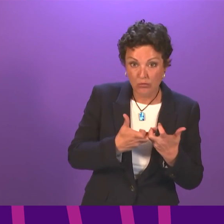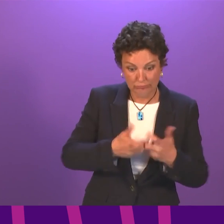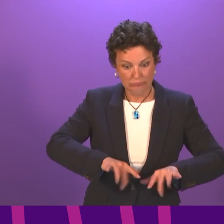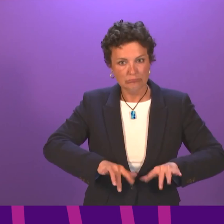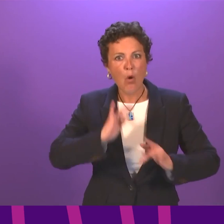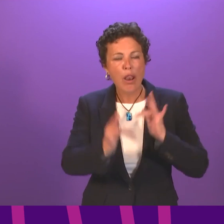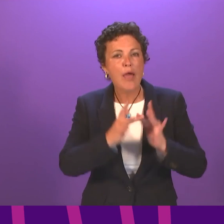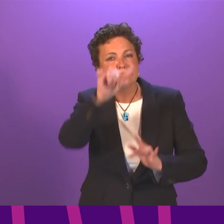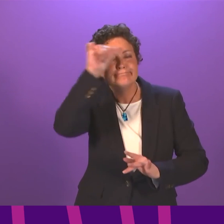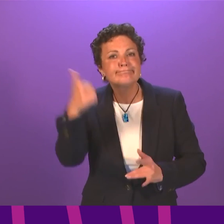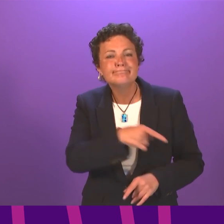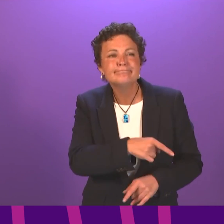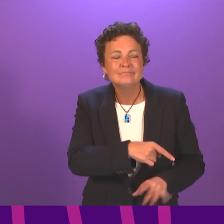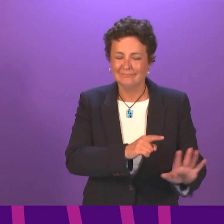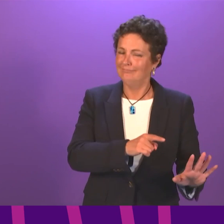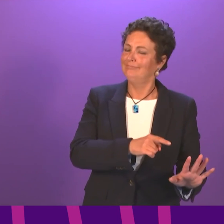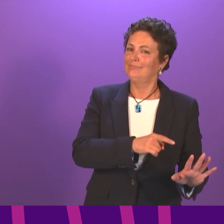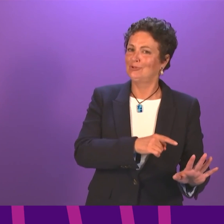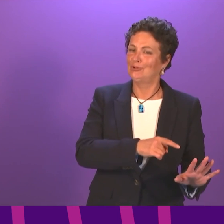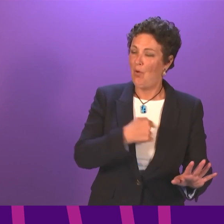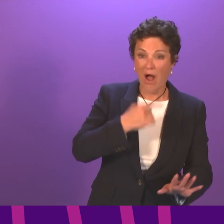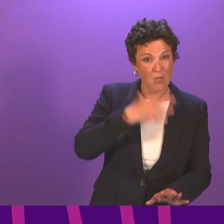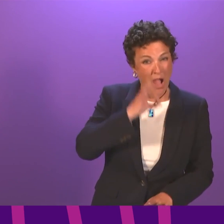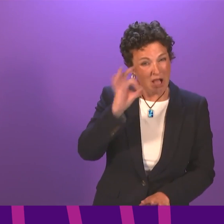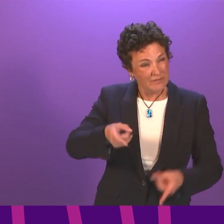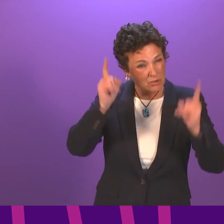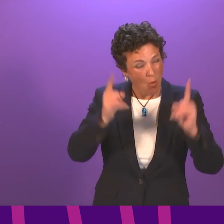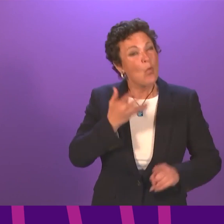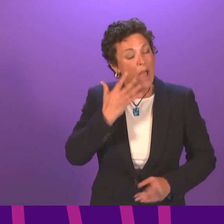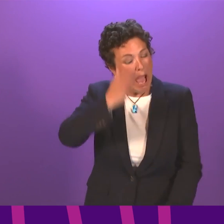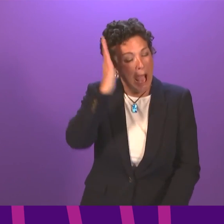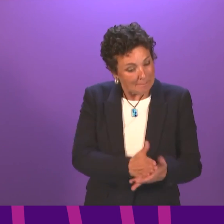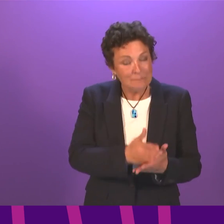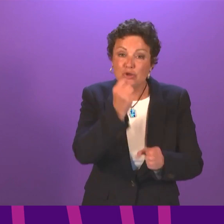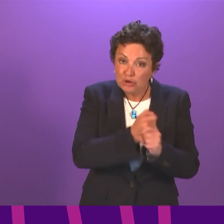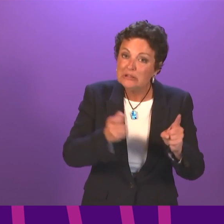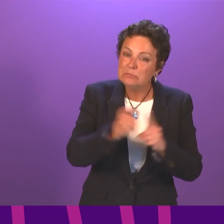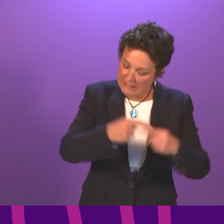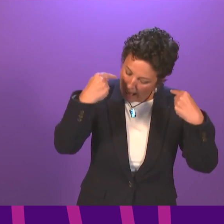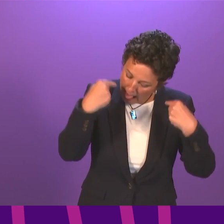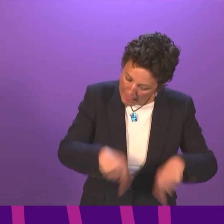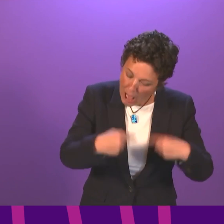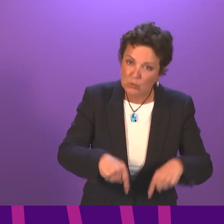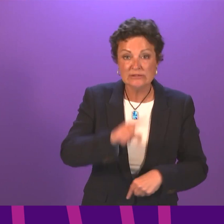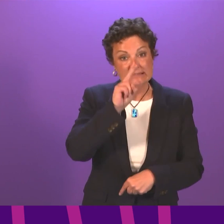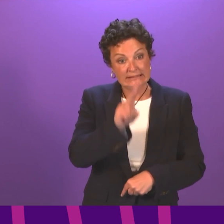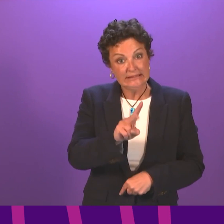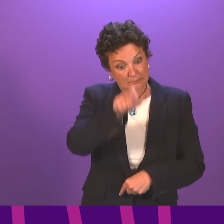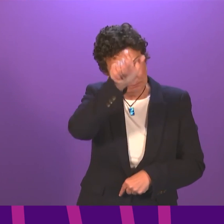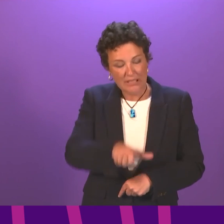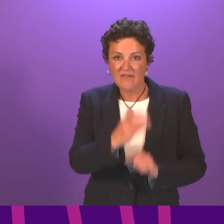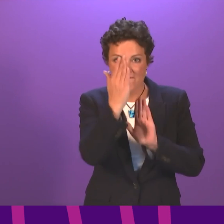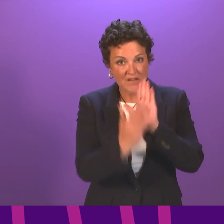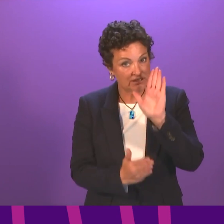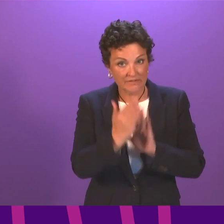First Minister be able to say when surgeries can see patients in person, namely those who need to see a doctor